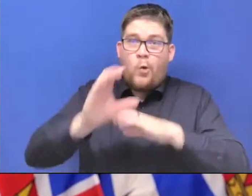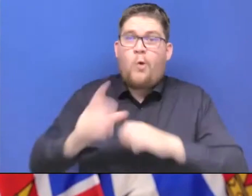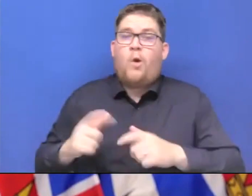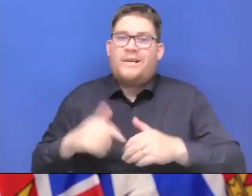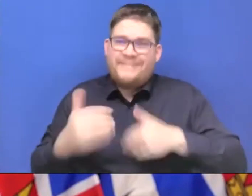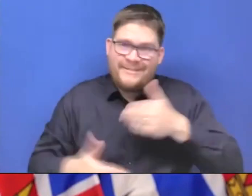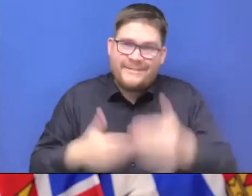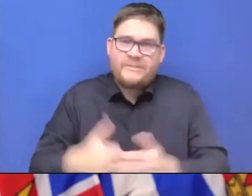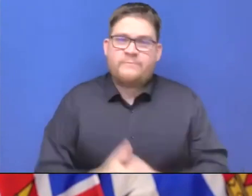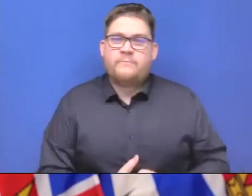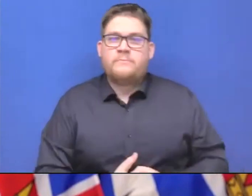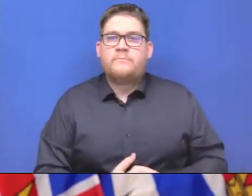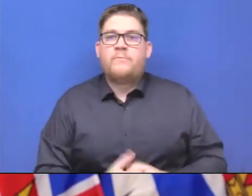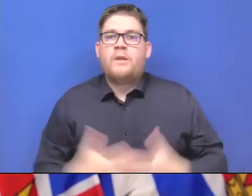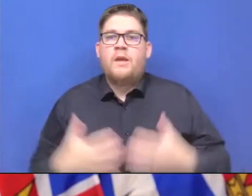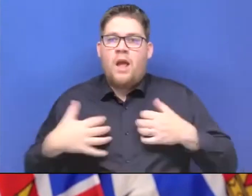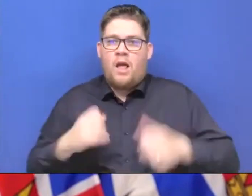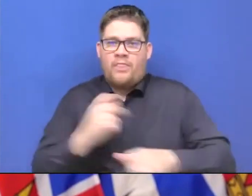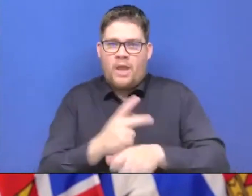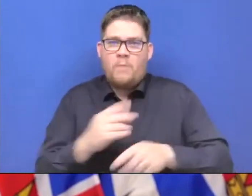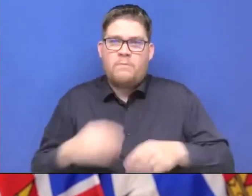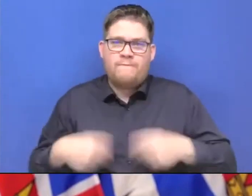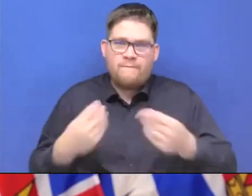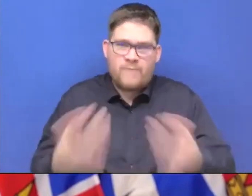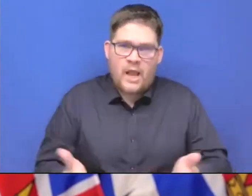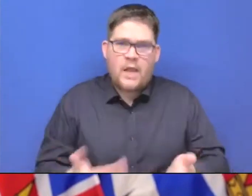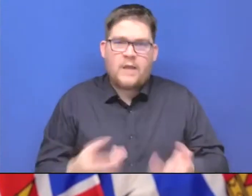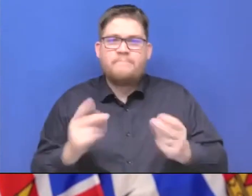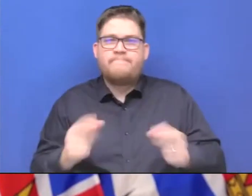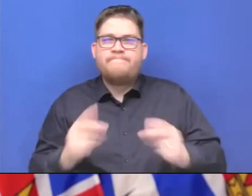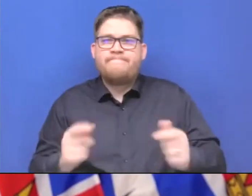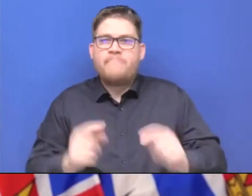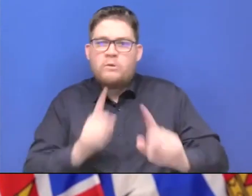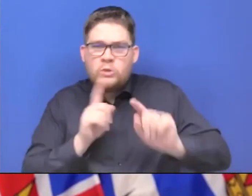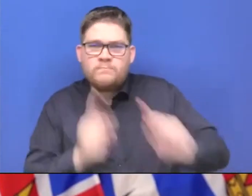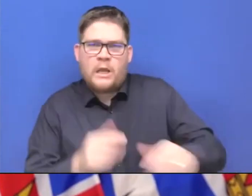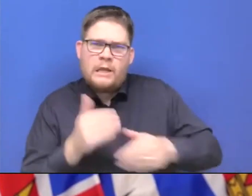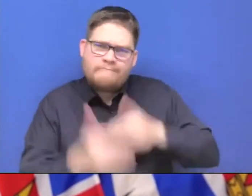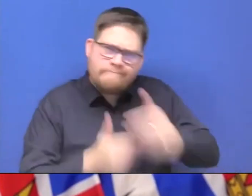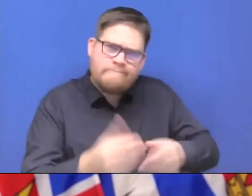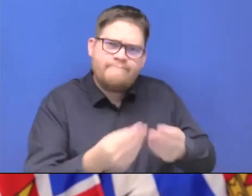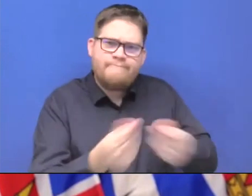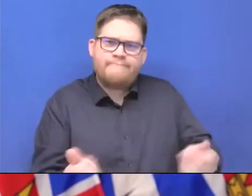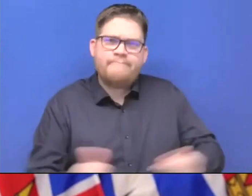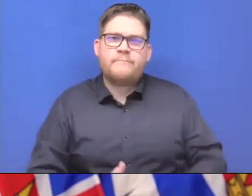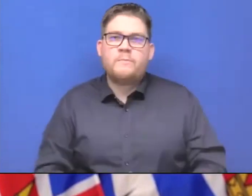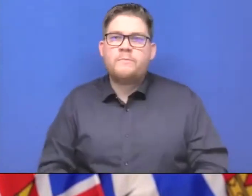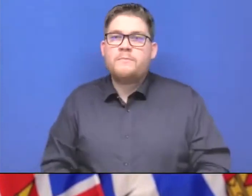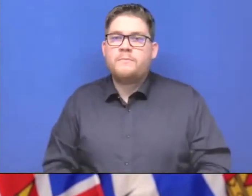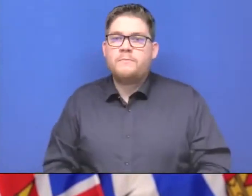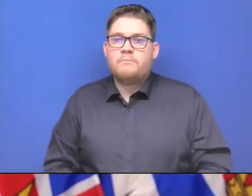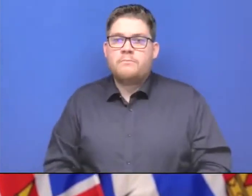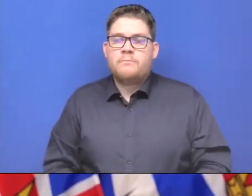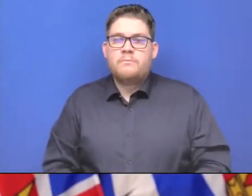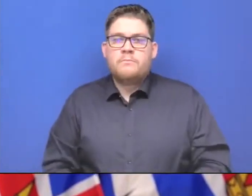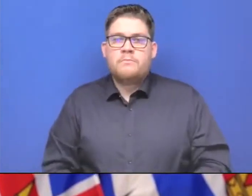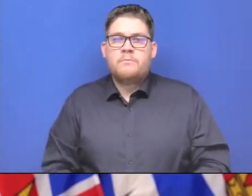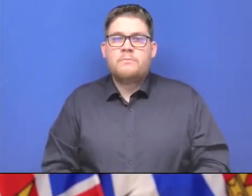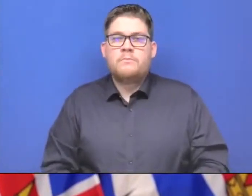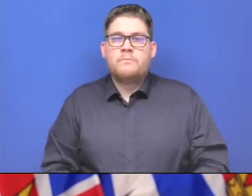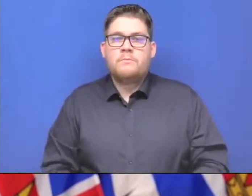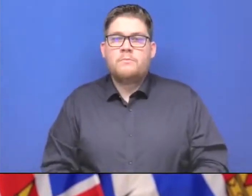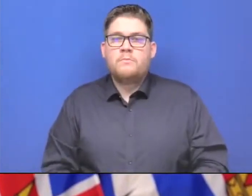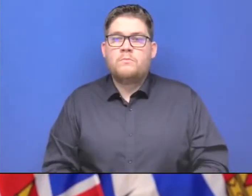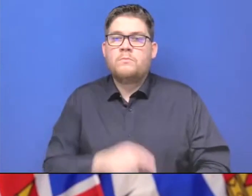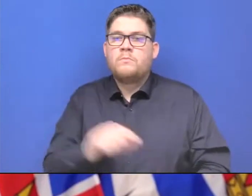program, we were able to respond more quickly. In areas where people are more highly credentialed and require more